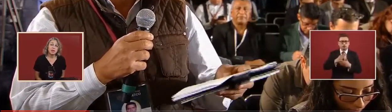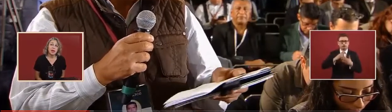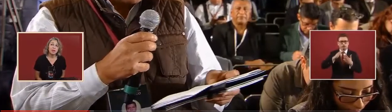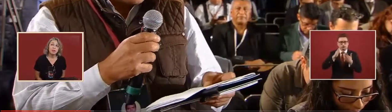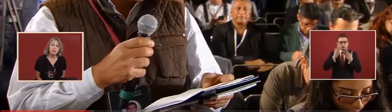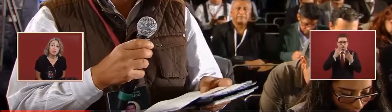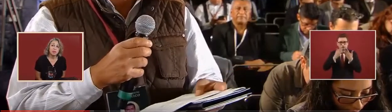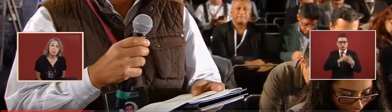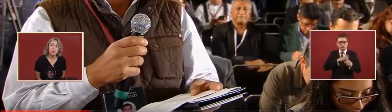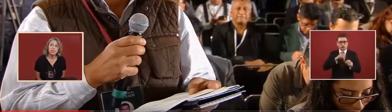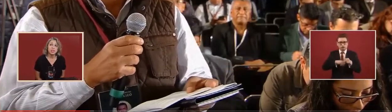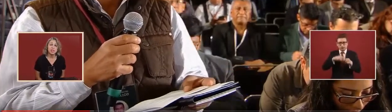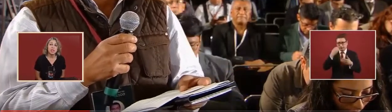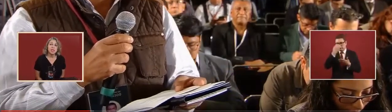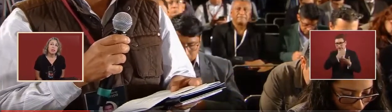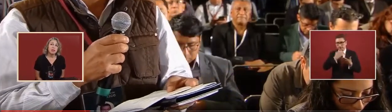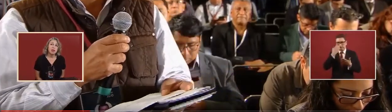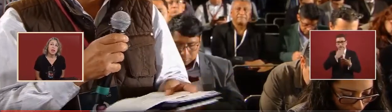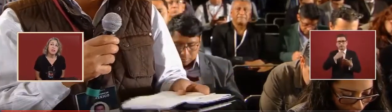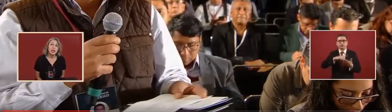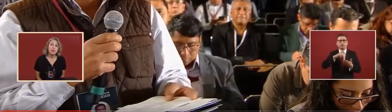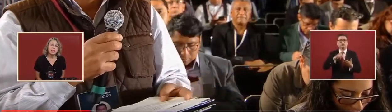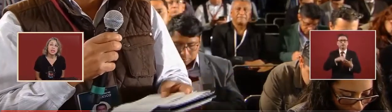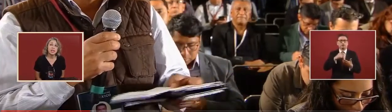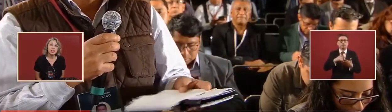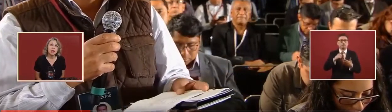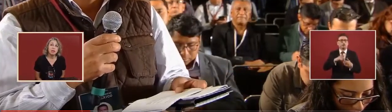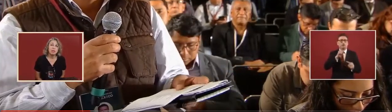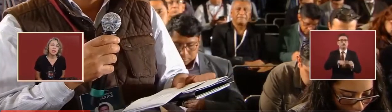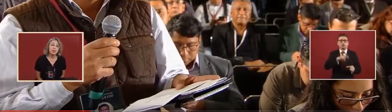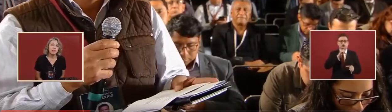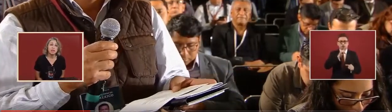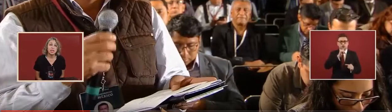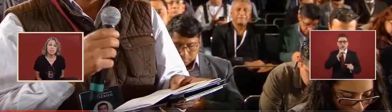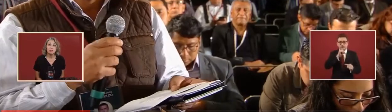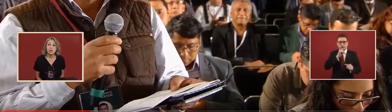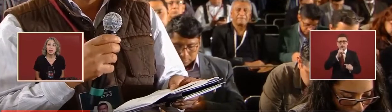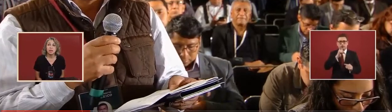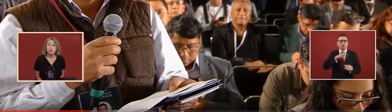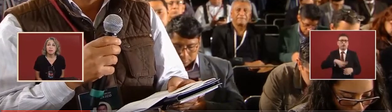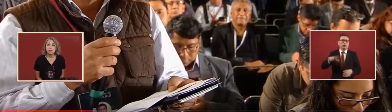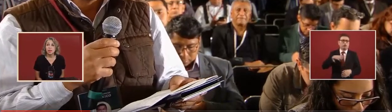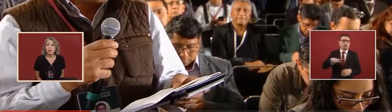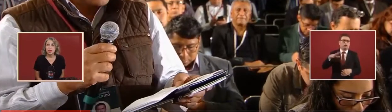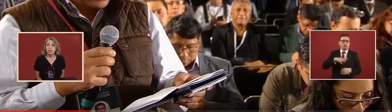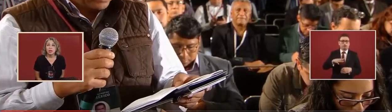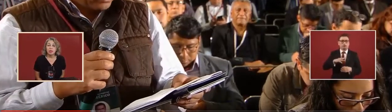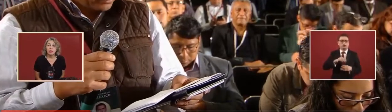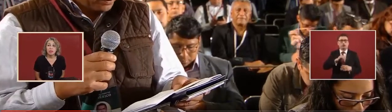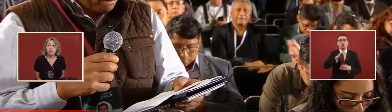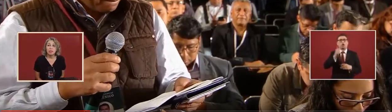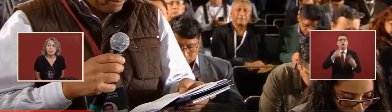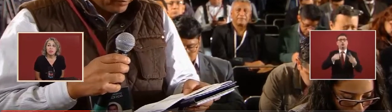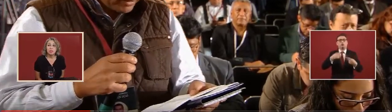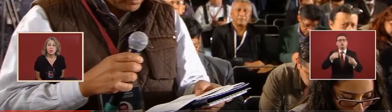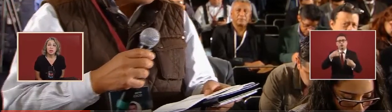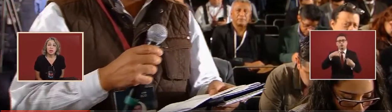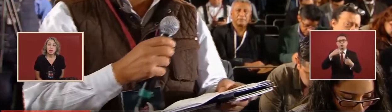they're not even guaranteed a job and they haven't been accepted. That even the ones that work, that